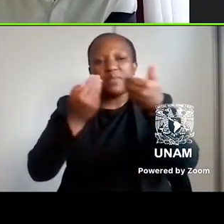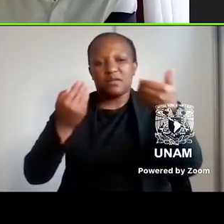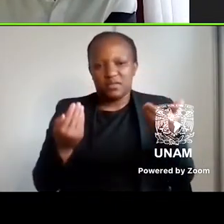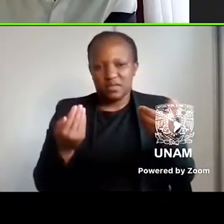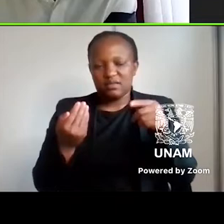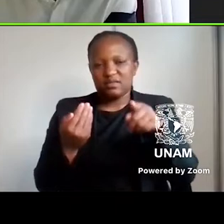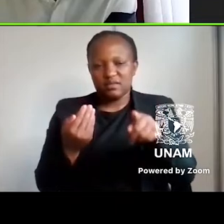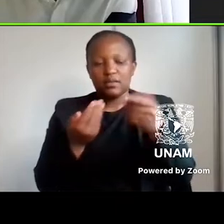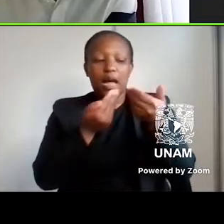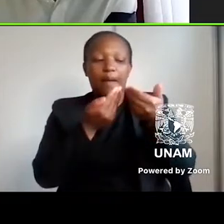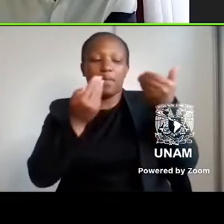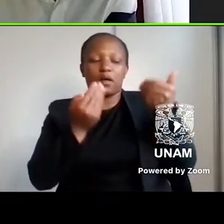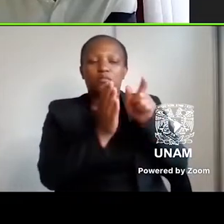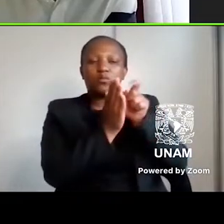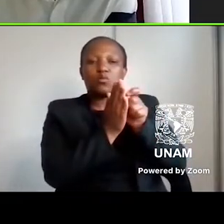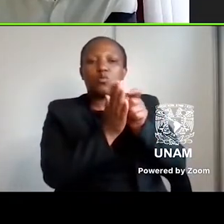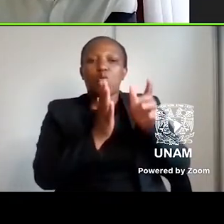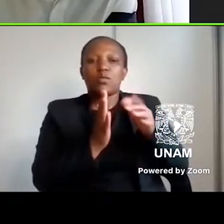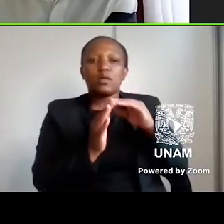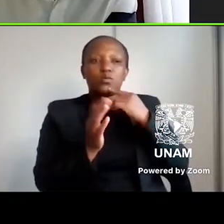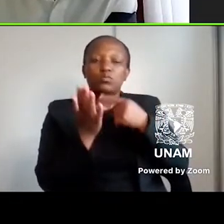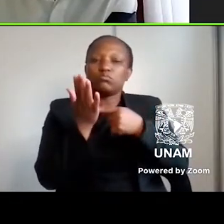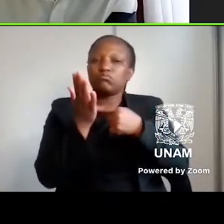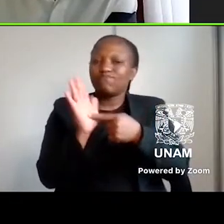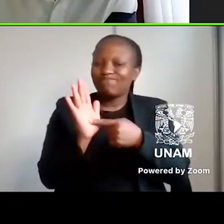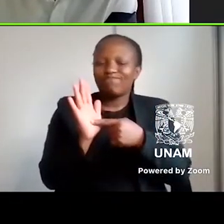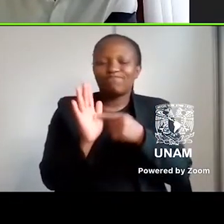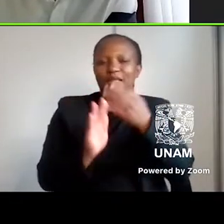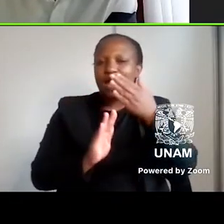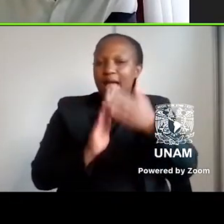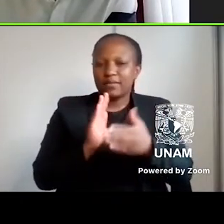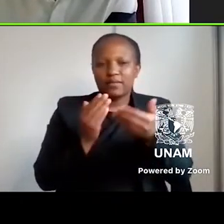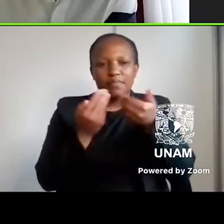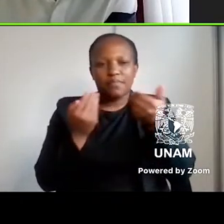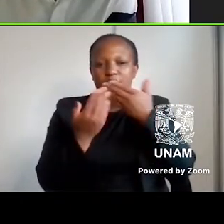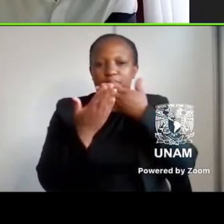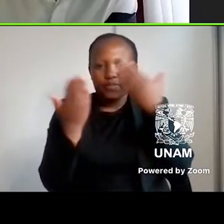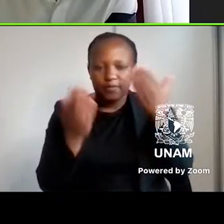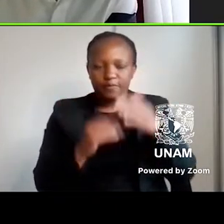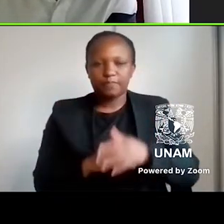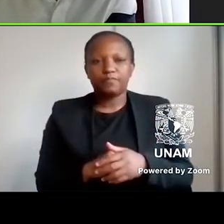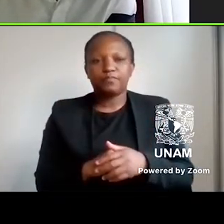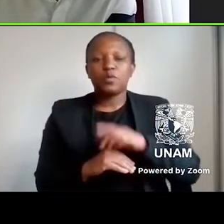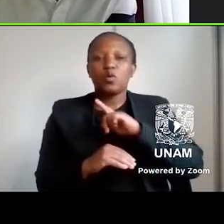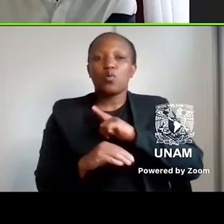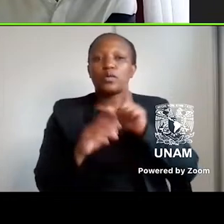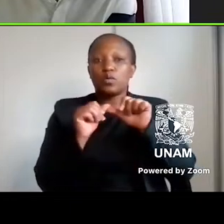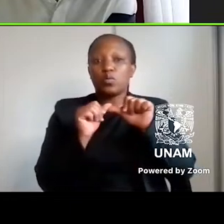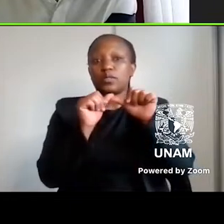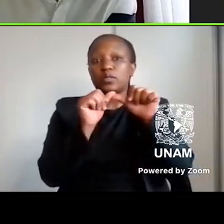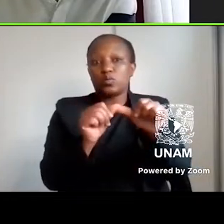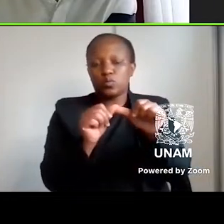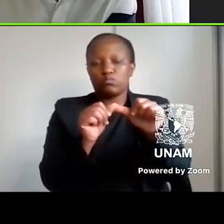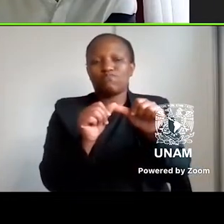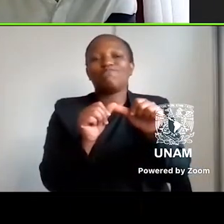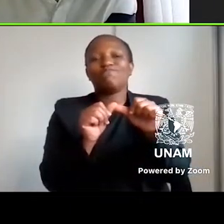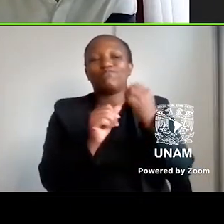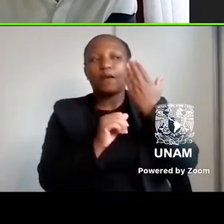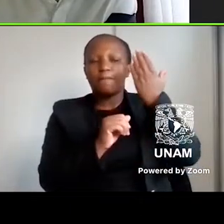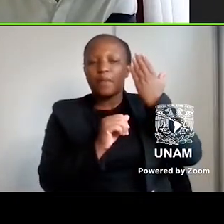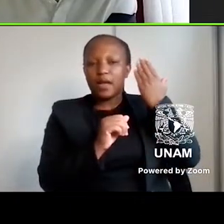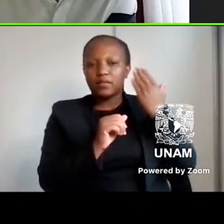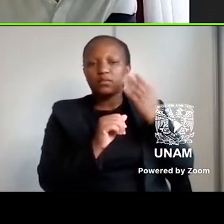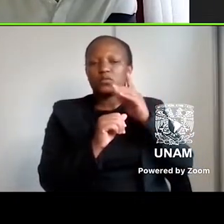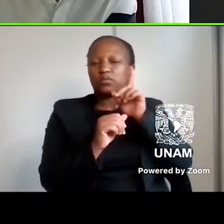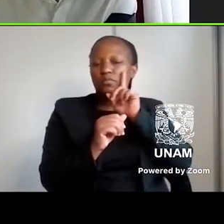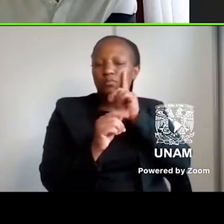seems to suggest, has not ended. For Hook, present South Africans continue to work through their past, continue to seek avenues in